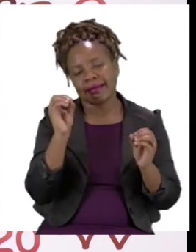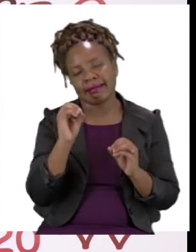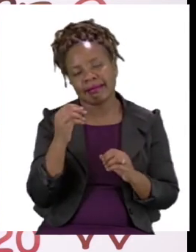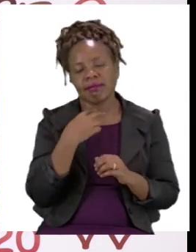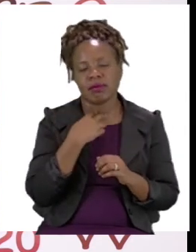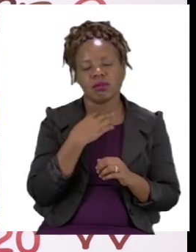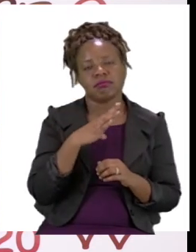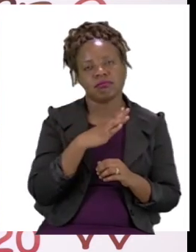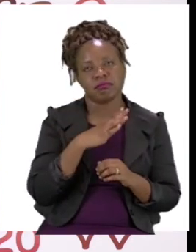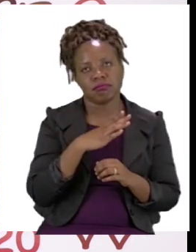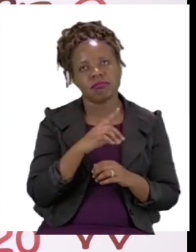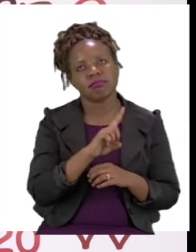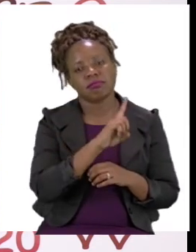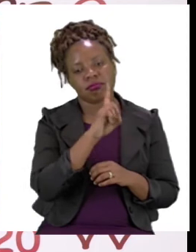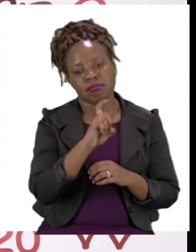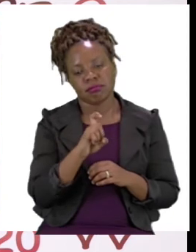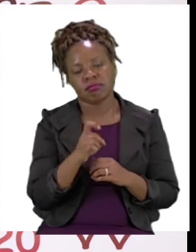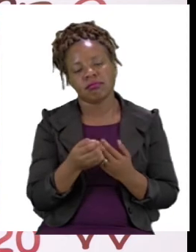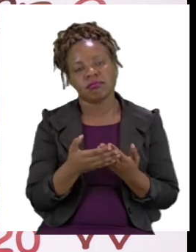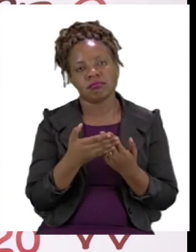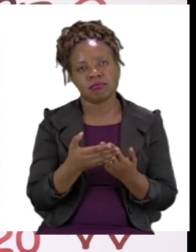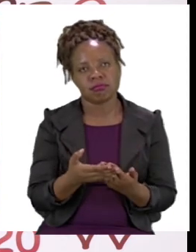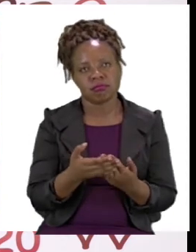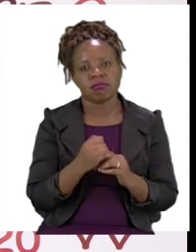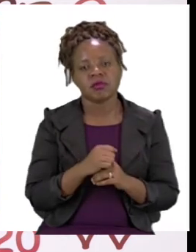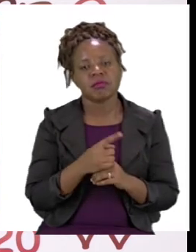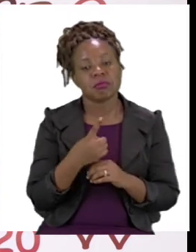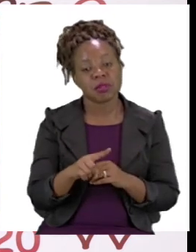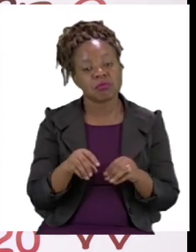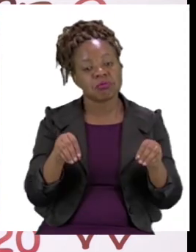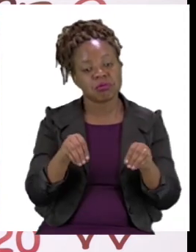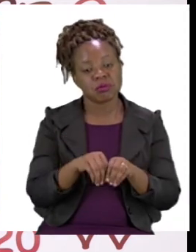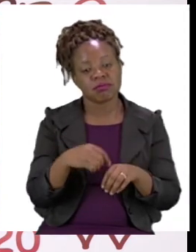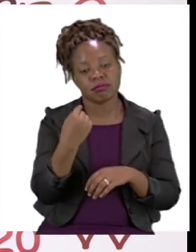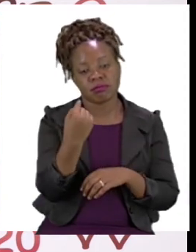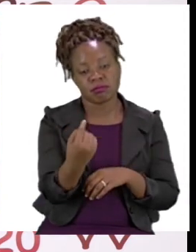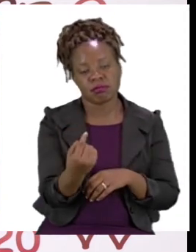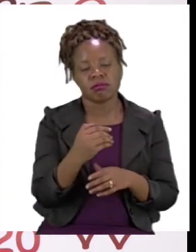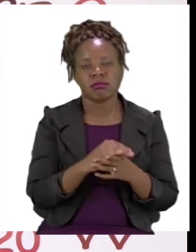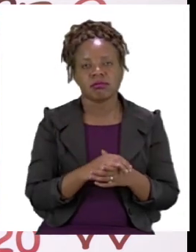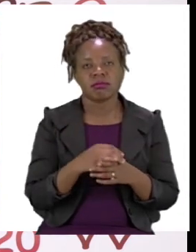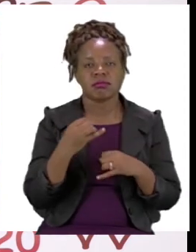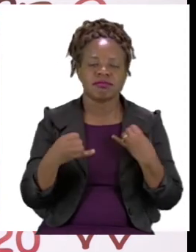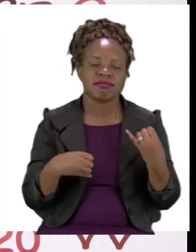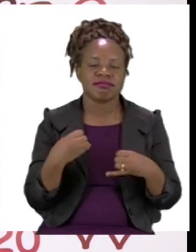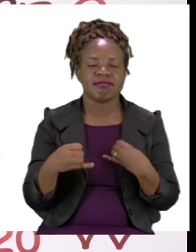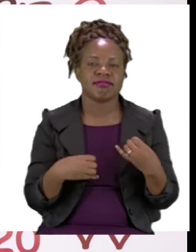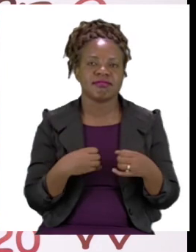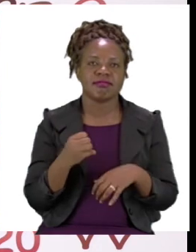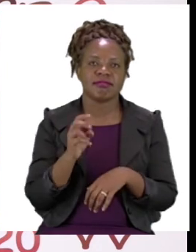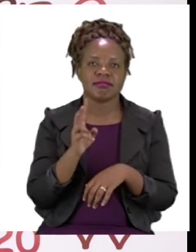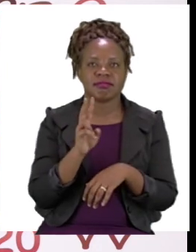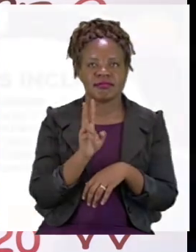ask for help. Just make sure you end up doing the work by yourselves. Have fun and I'll see you soon after